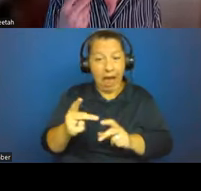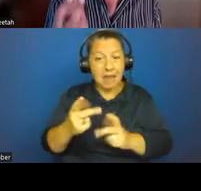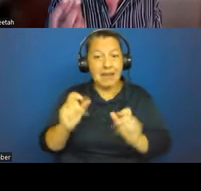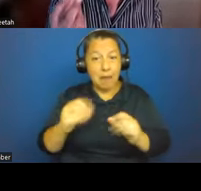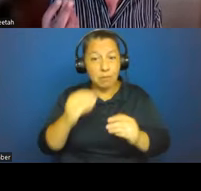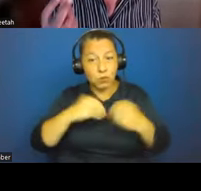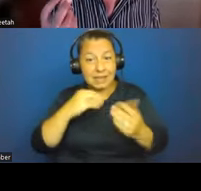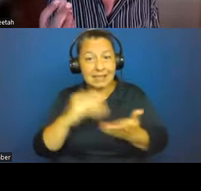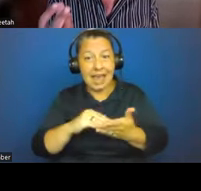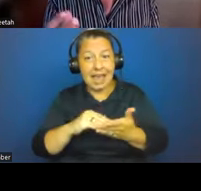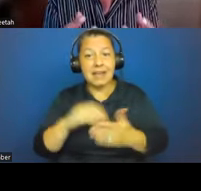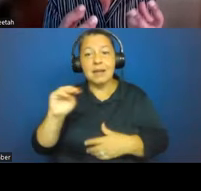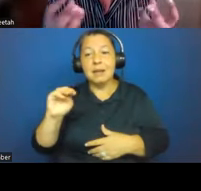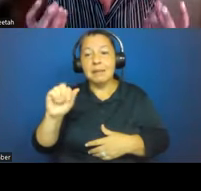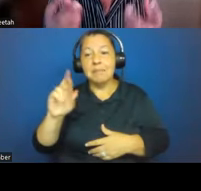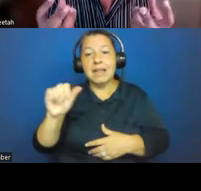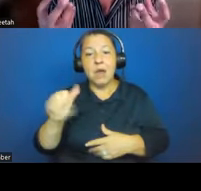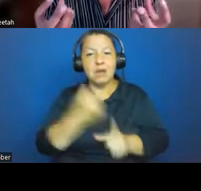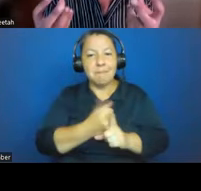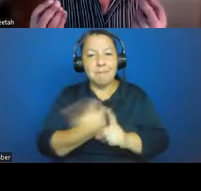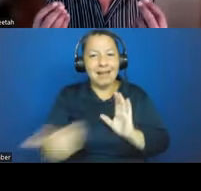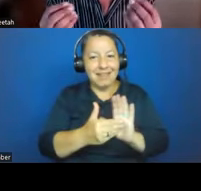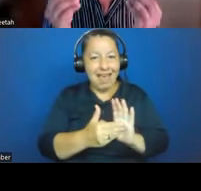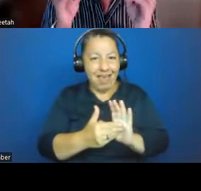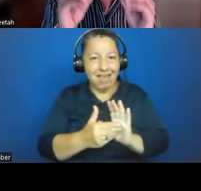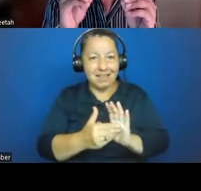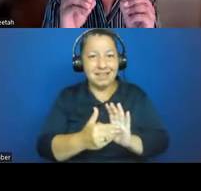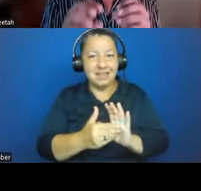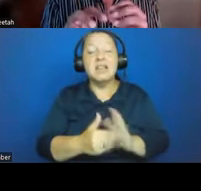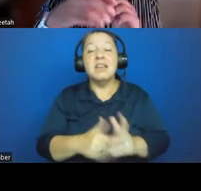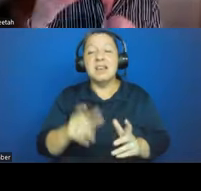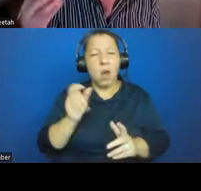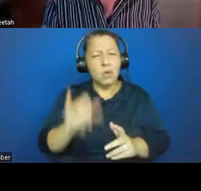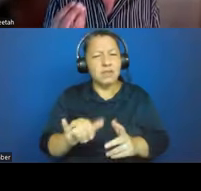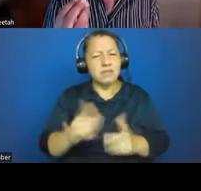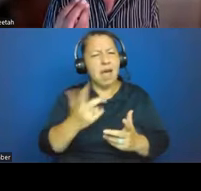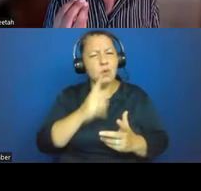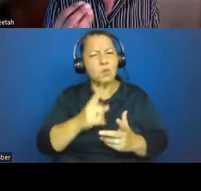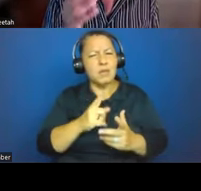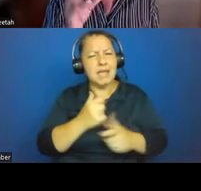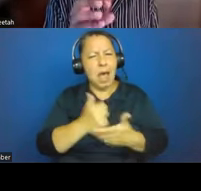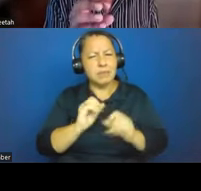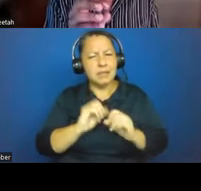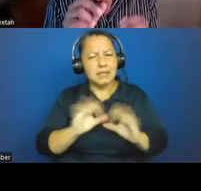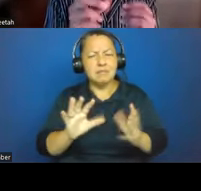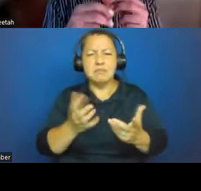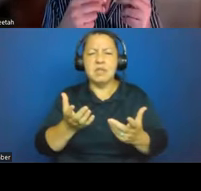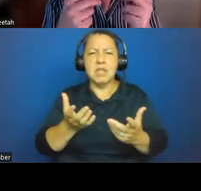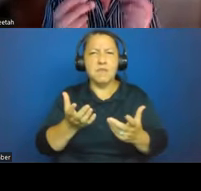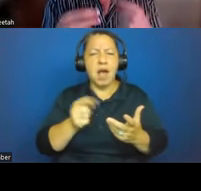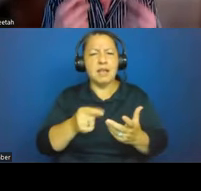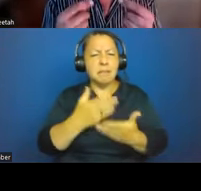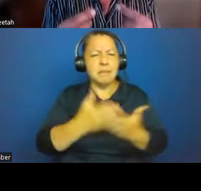archaeological conundrums, these historical conundrums that we're finding. We would never have revealed that without the AI